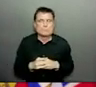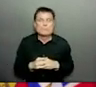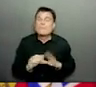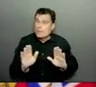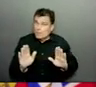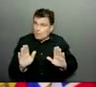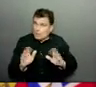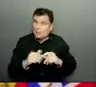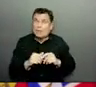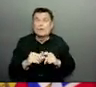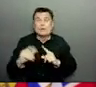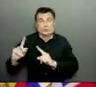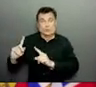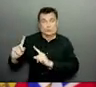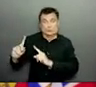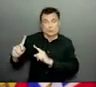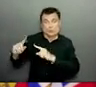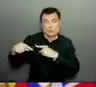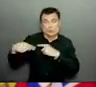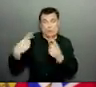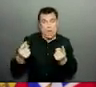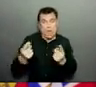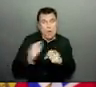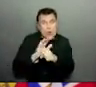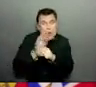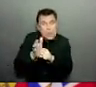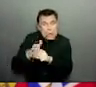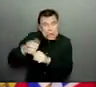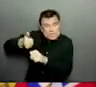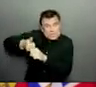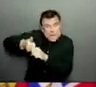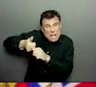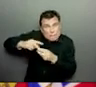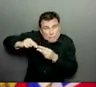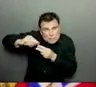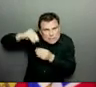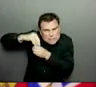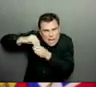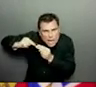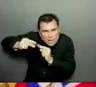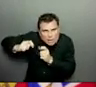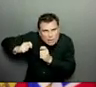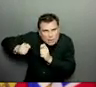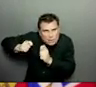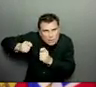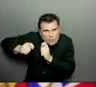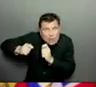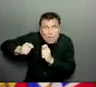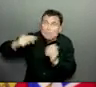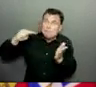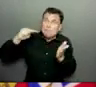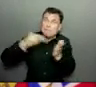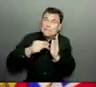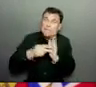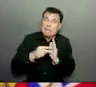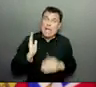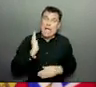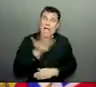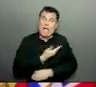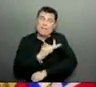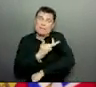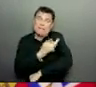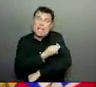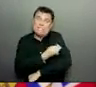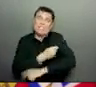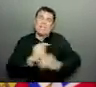cause more severe disease. And don't seem to interfere with the ability of vaccine to give people protection.